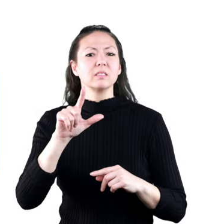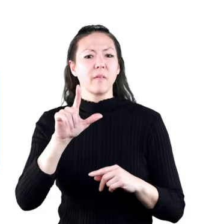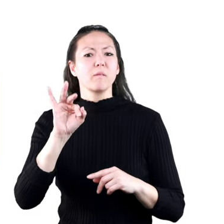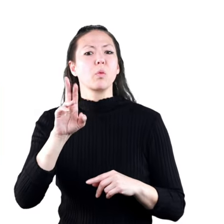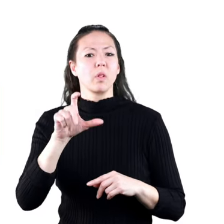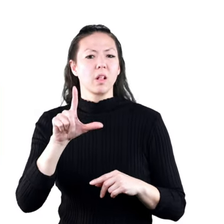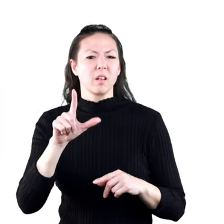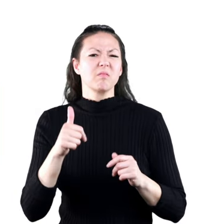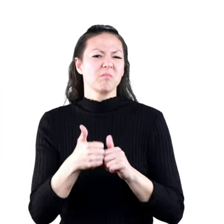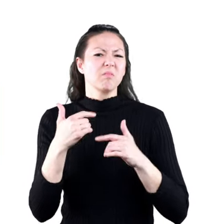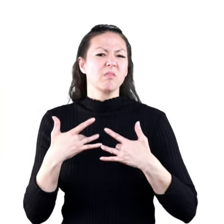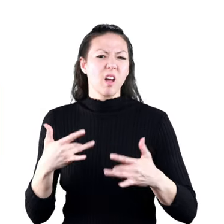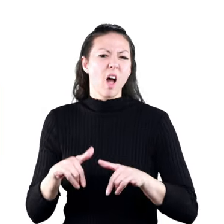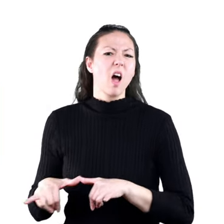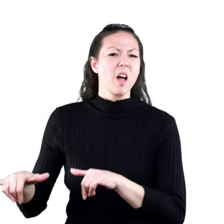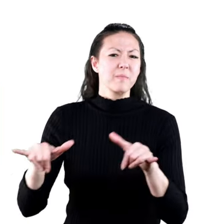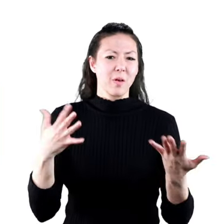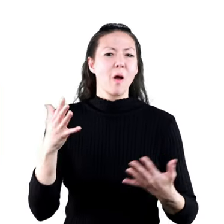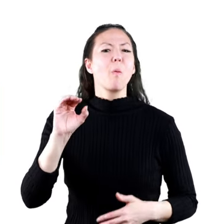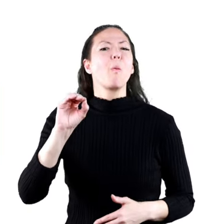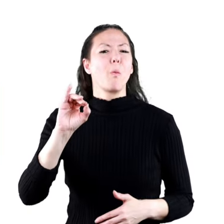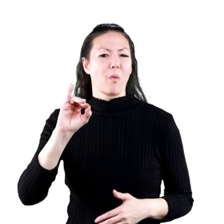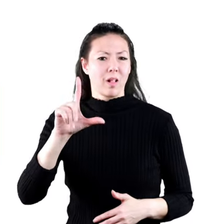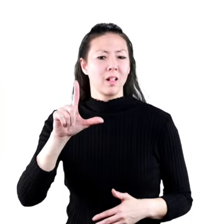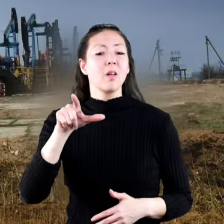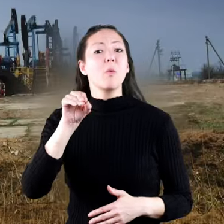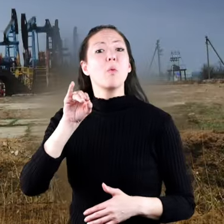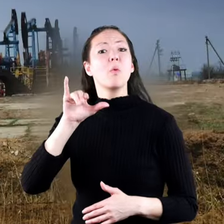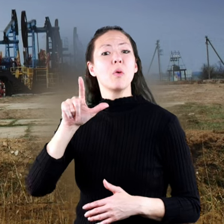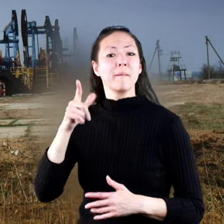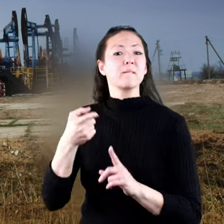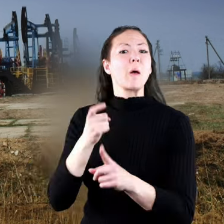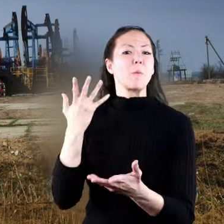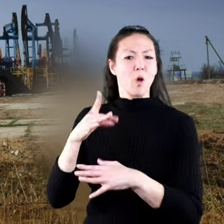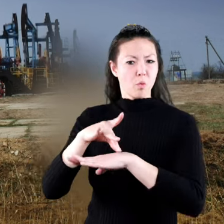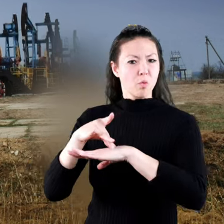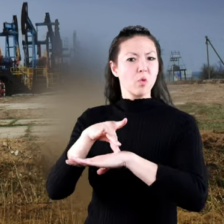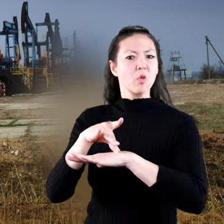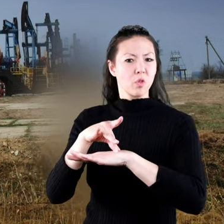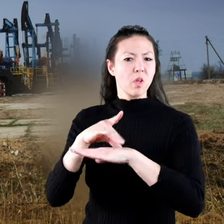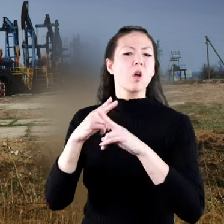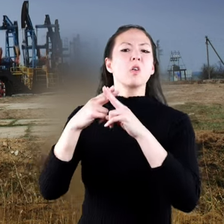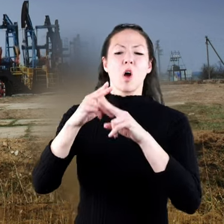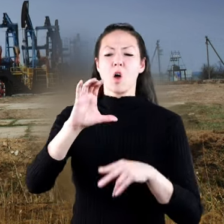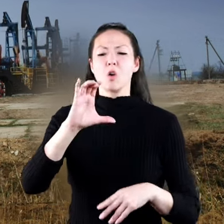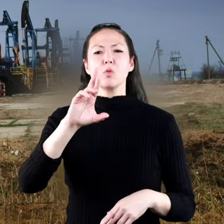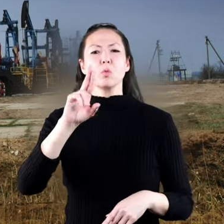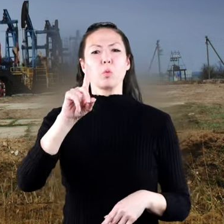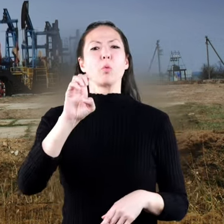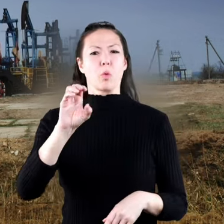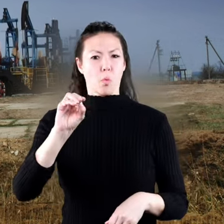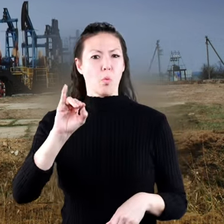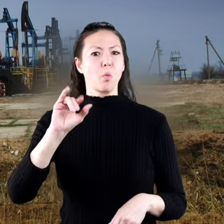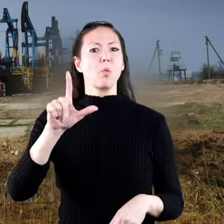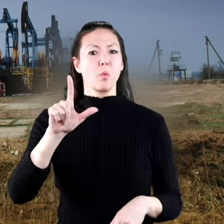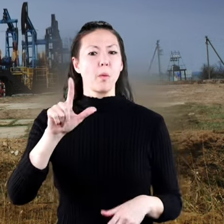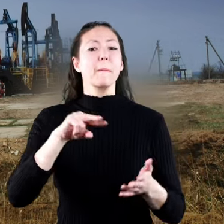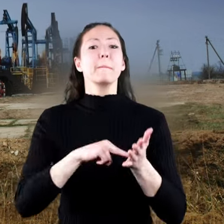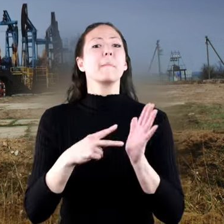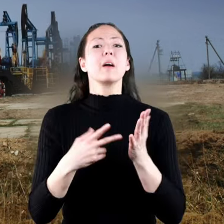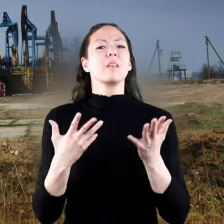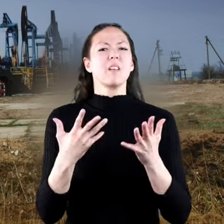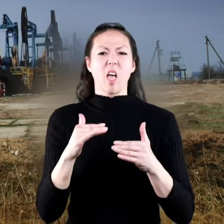of fossil fuel is also very common, and that's oil. Oil that comes from the Earth is often called crude oil,